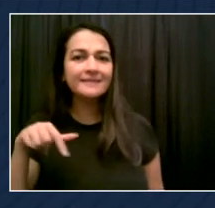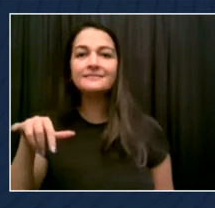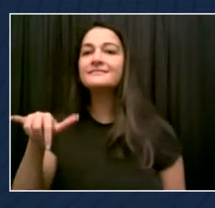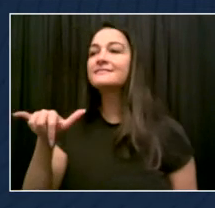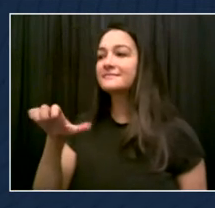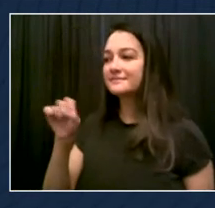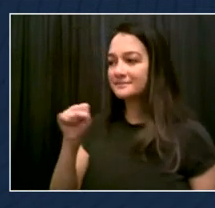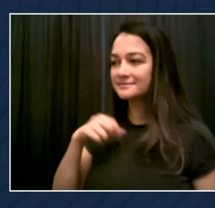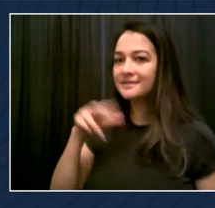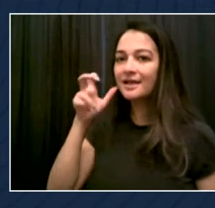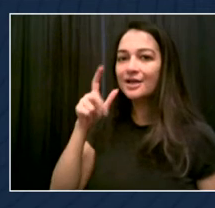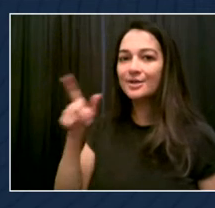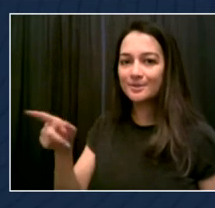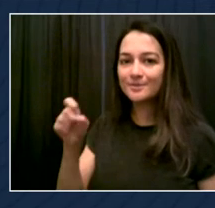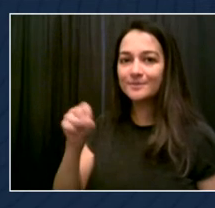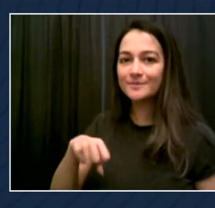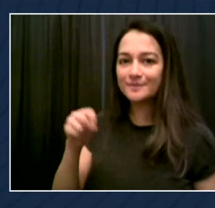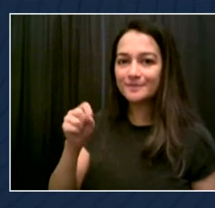screen, too.